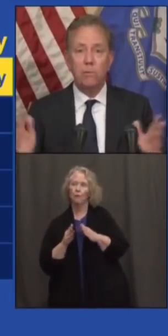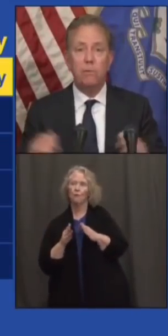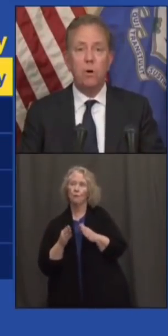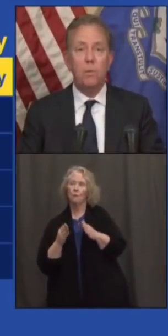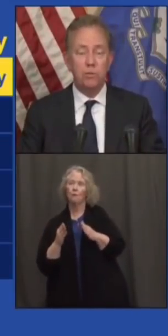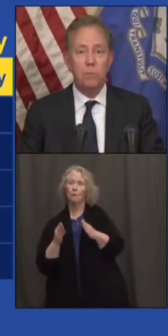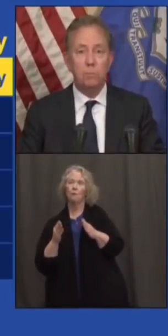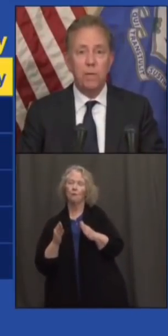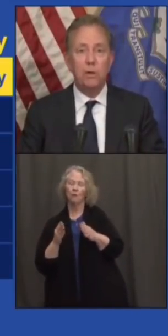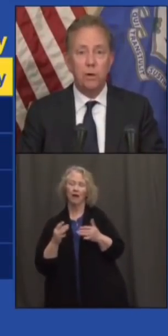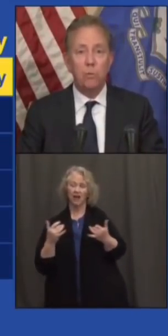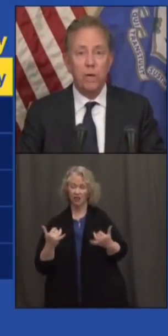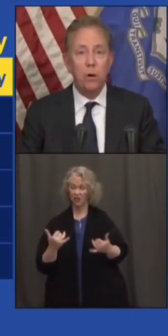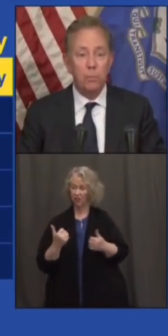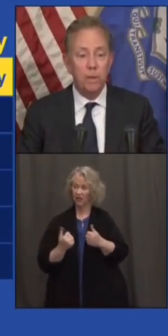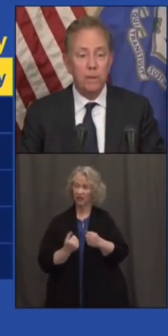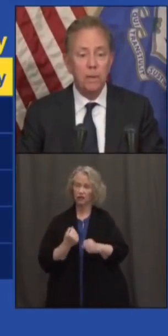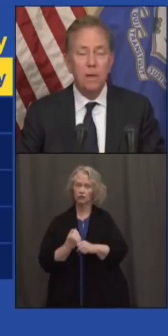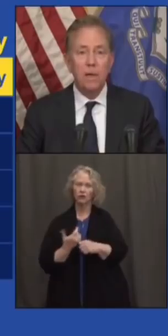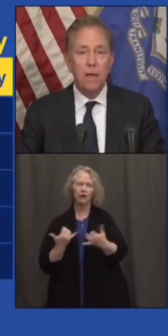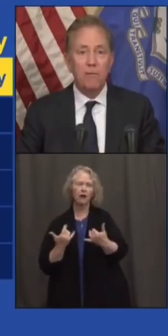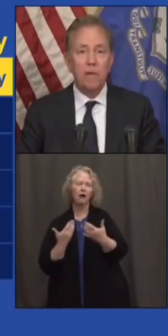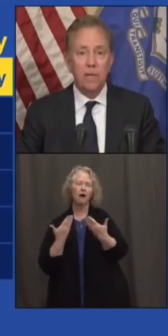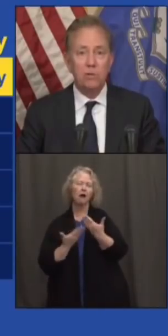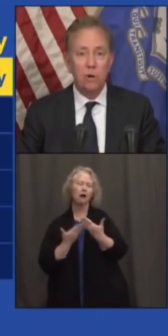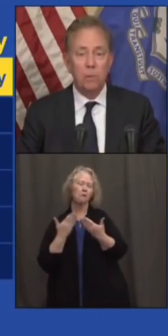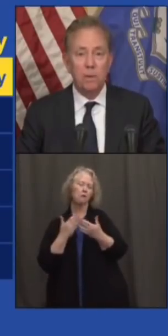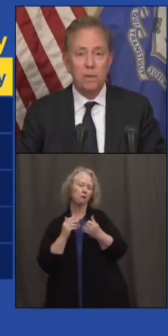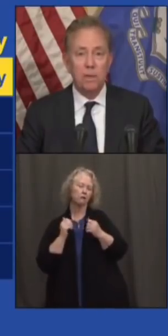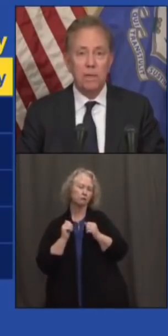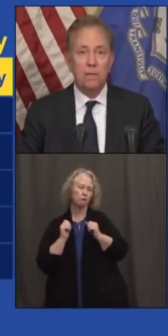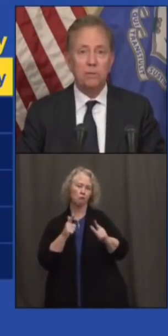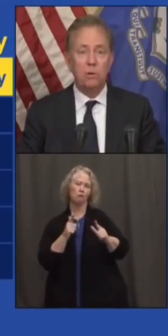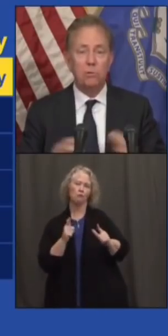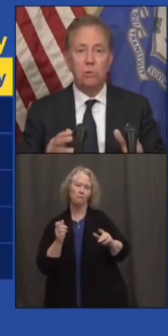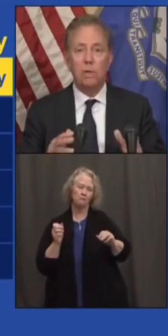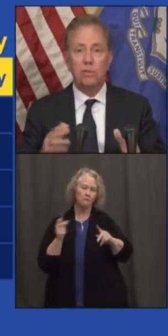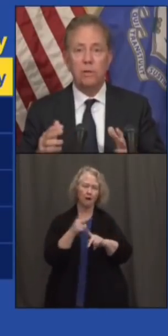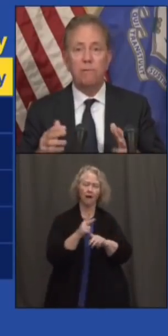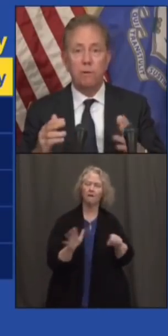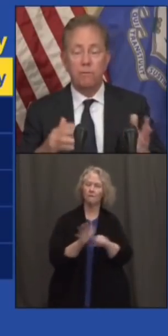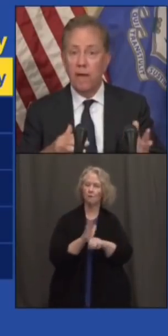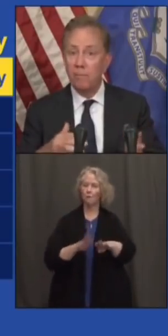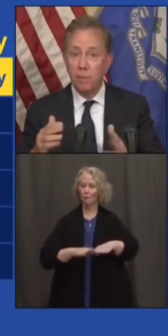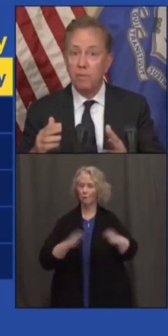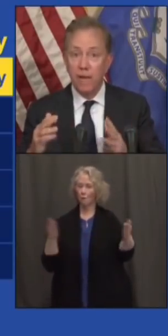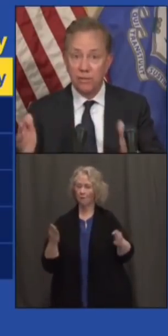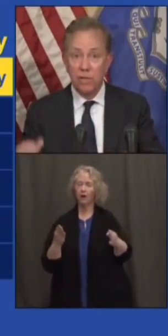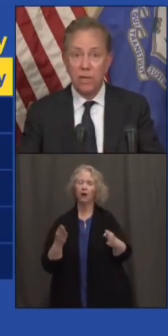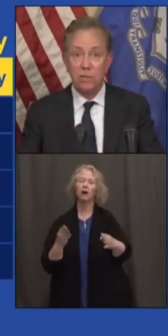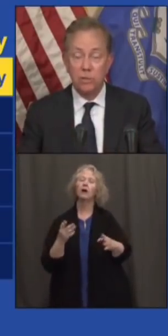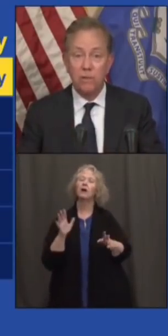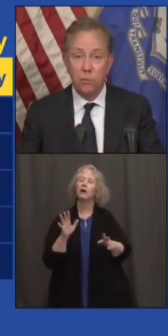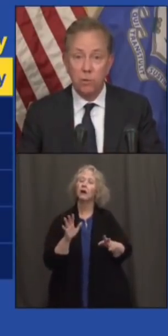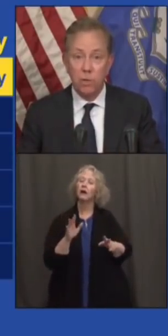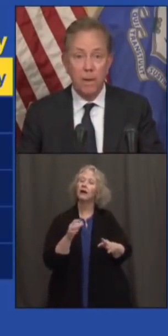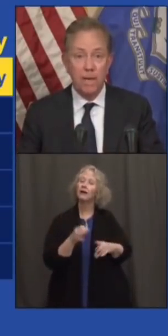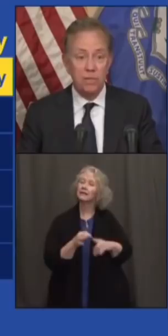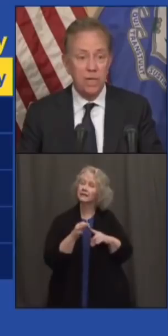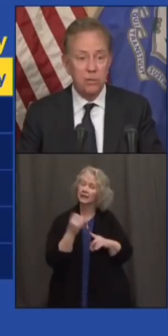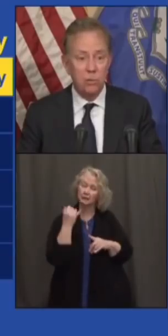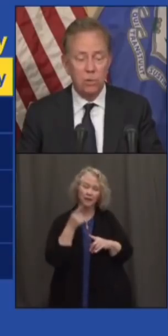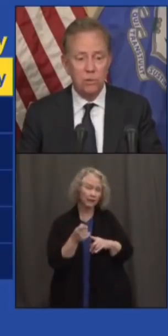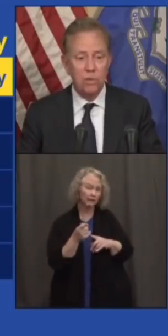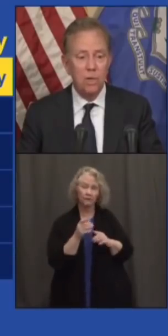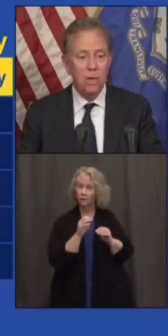later, we've almost completed our reopening. Everything is open in total, except for if you haven't been vaccinated, still have to wear the